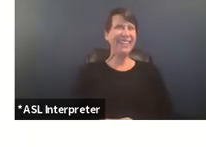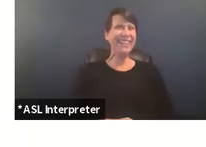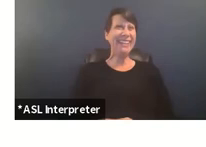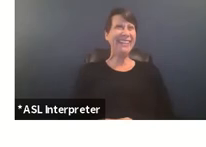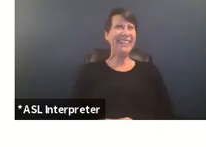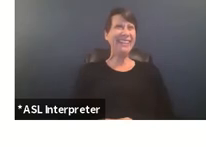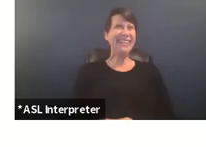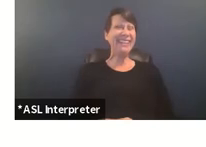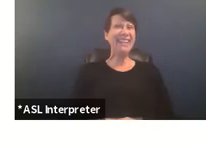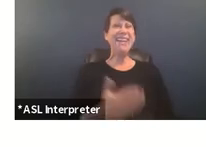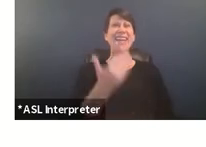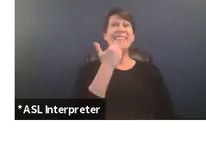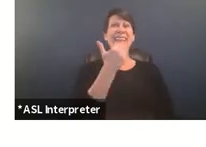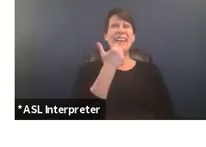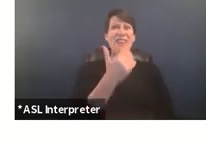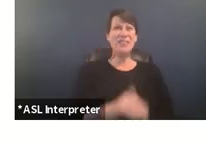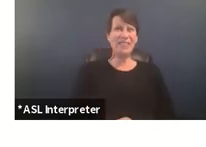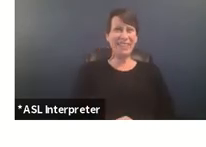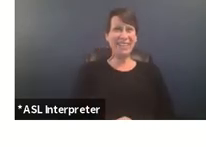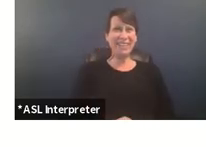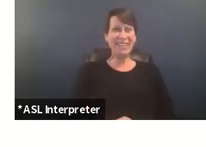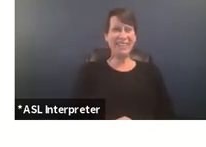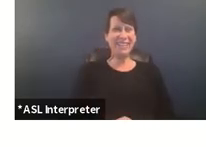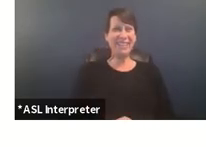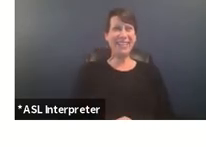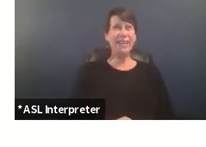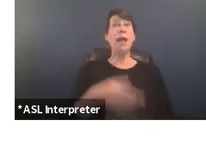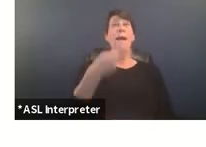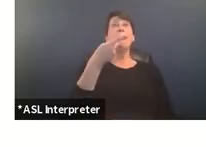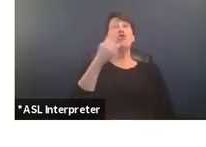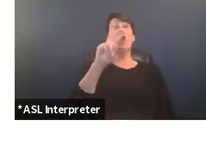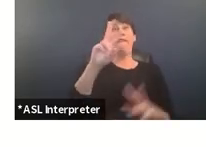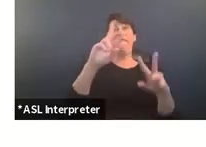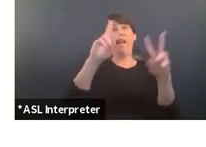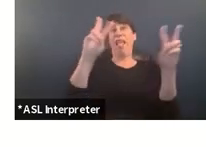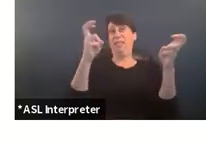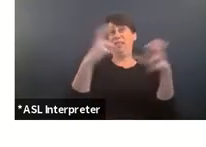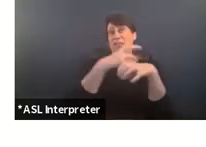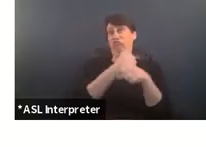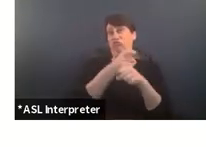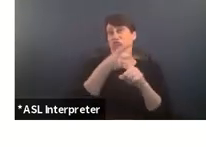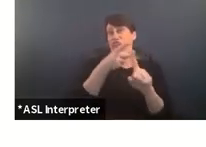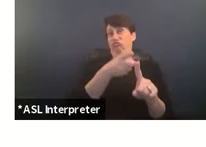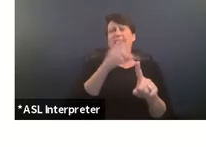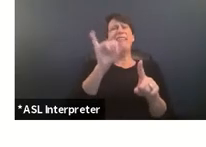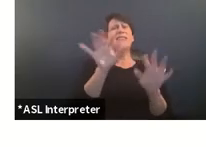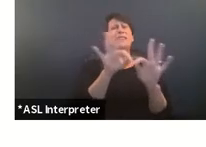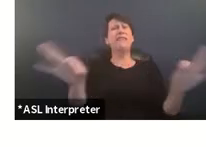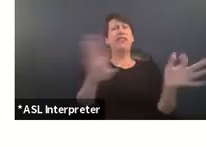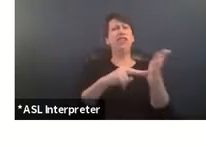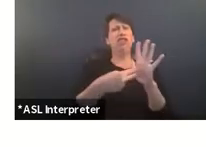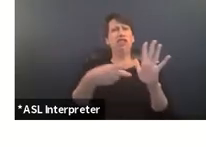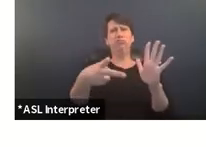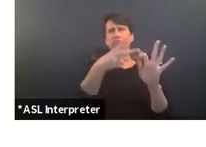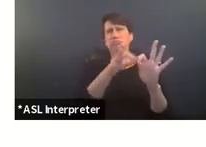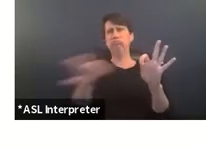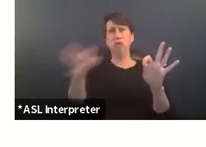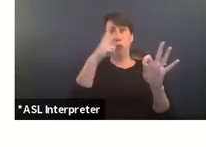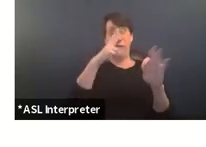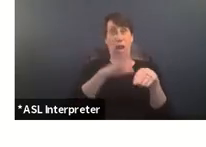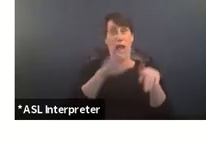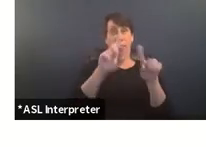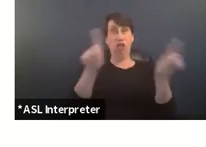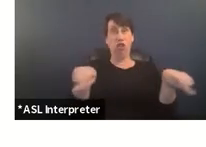thank you so what is patriarchal violence so i have a formal definition um listed here